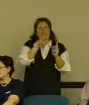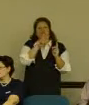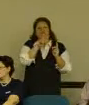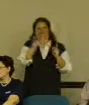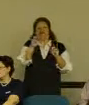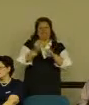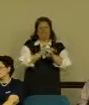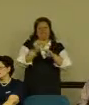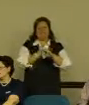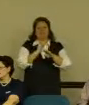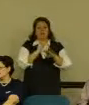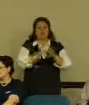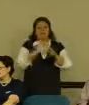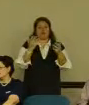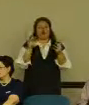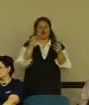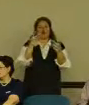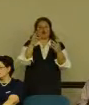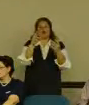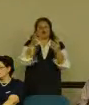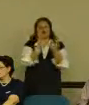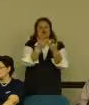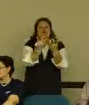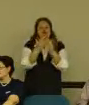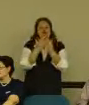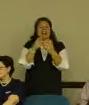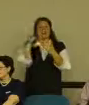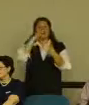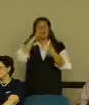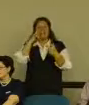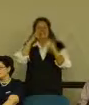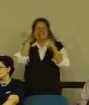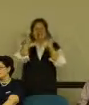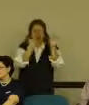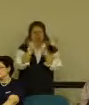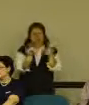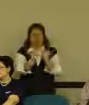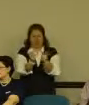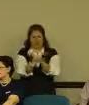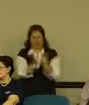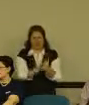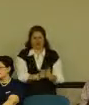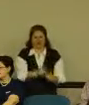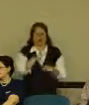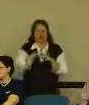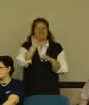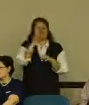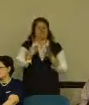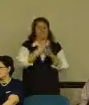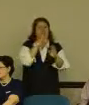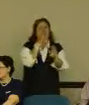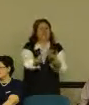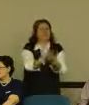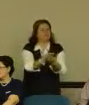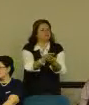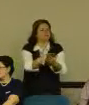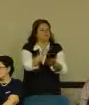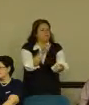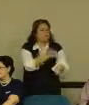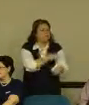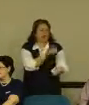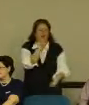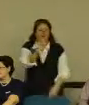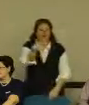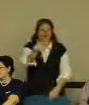roommate selection process on their own before they even got there. So it is a powerful tool, and don't underestimate